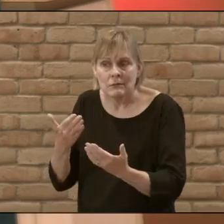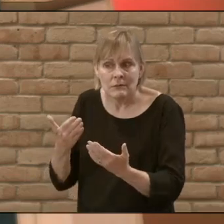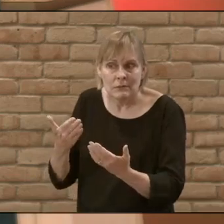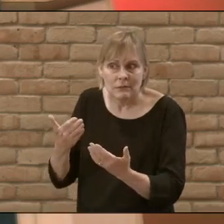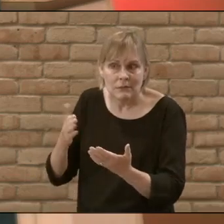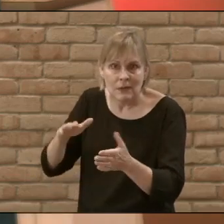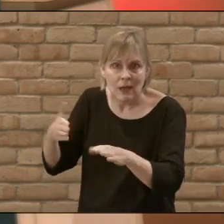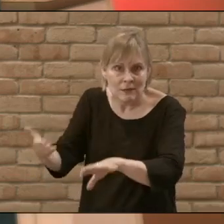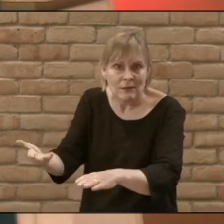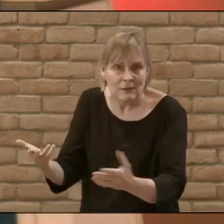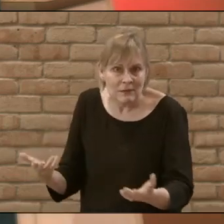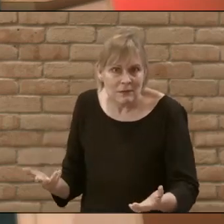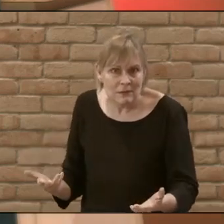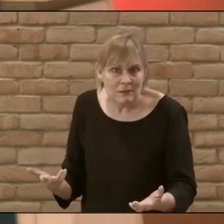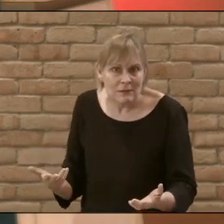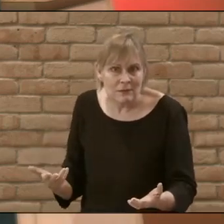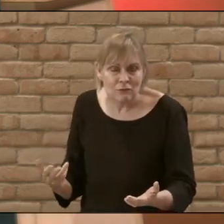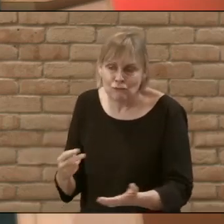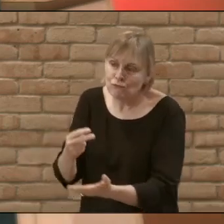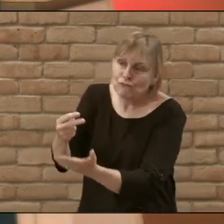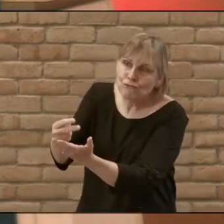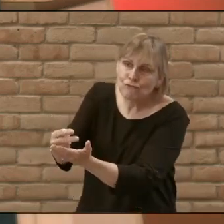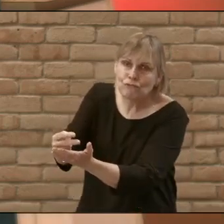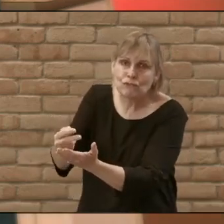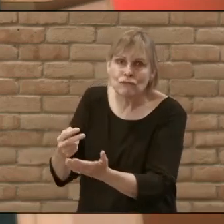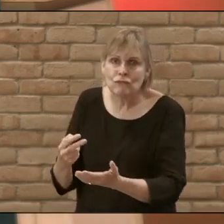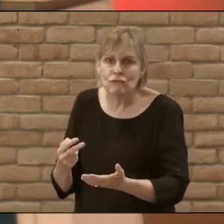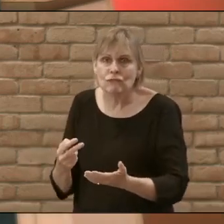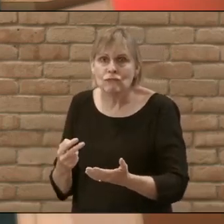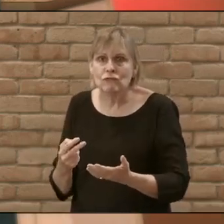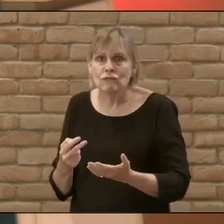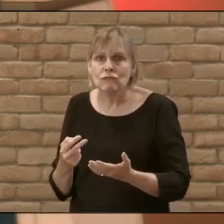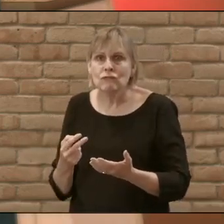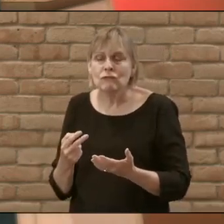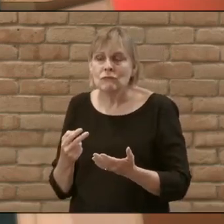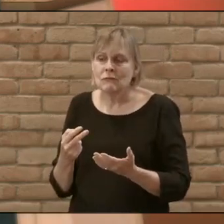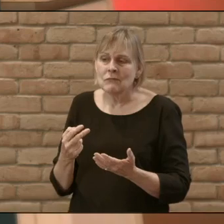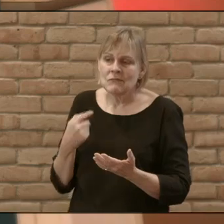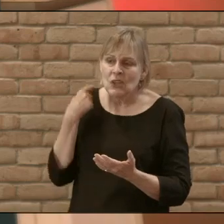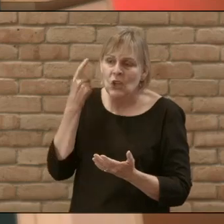now dead seeing her lifeless body the color gone from her face